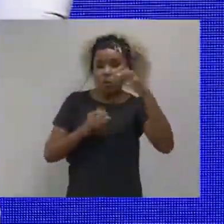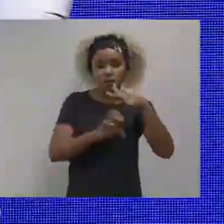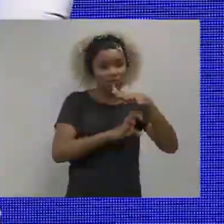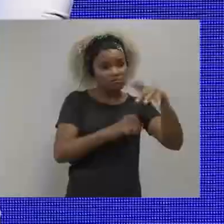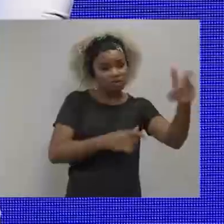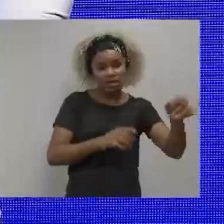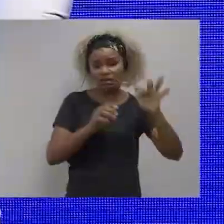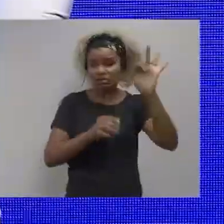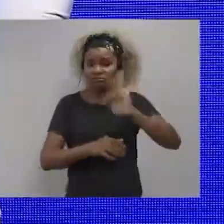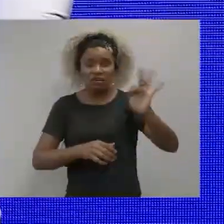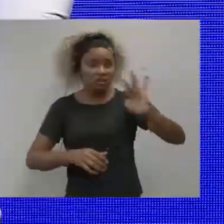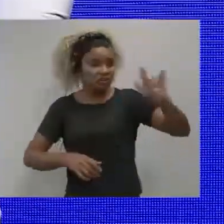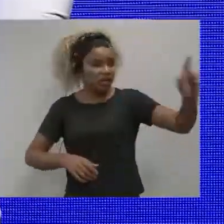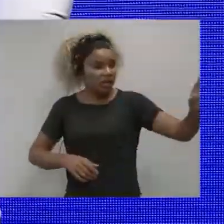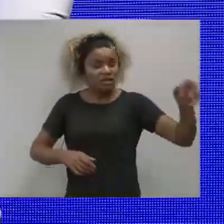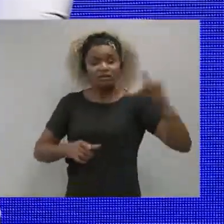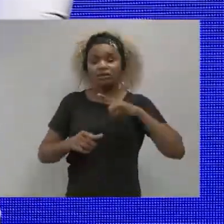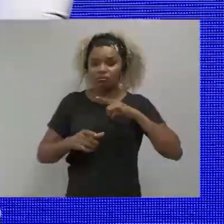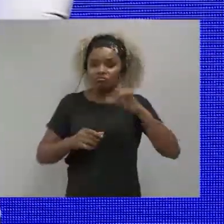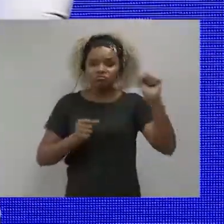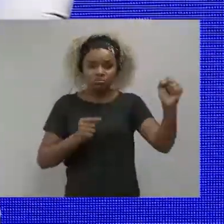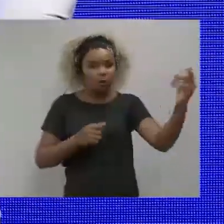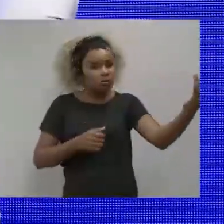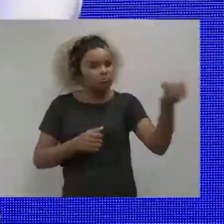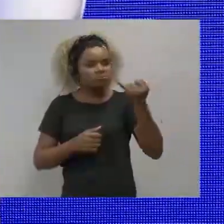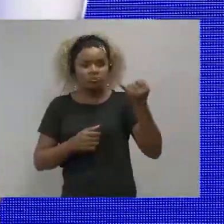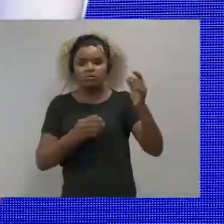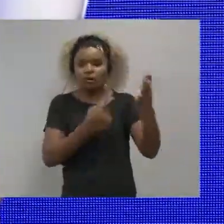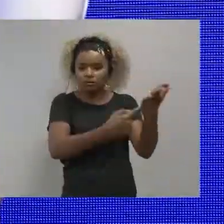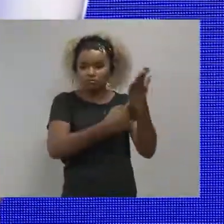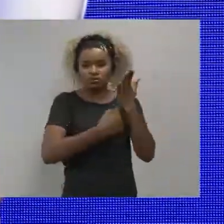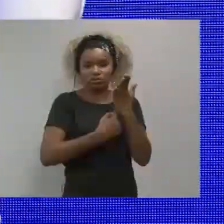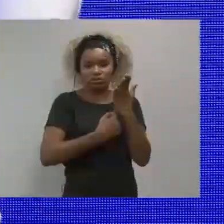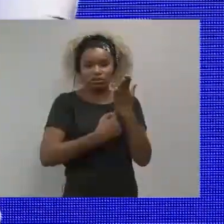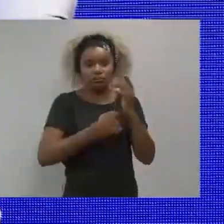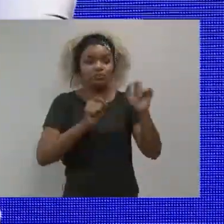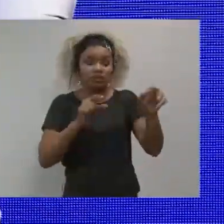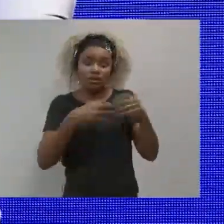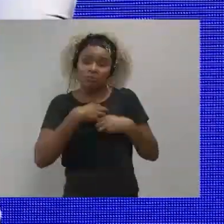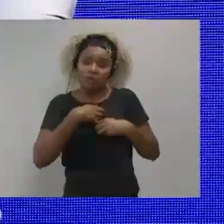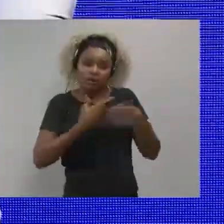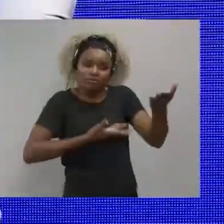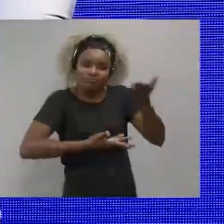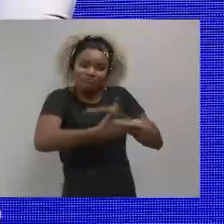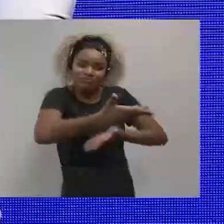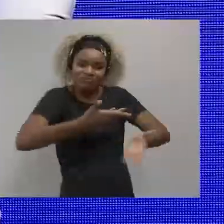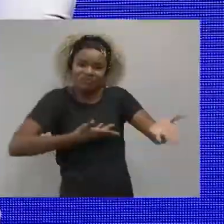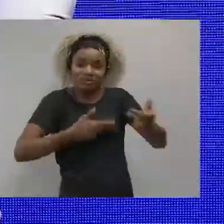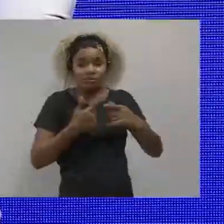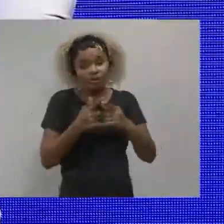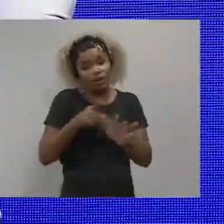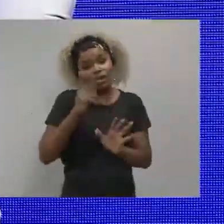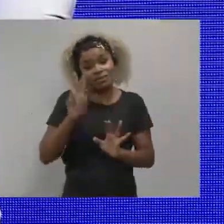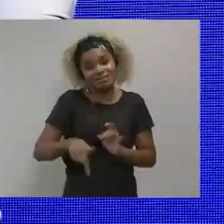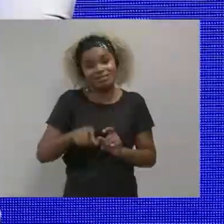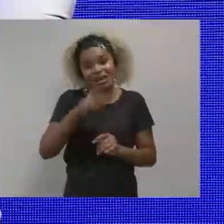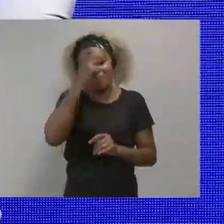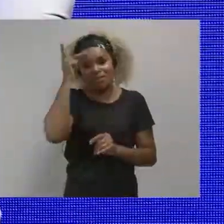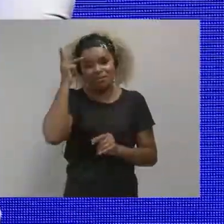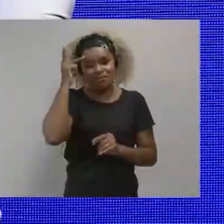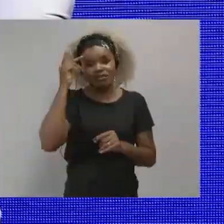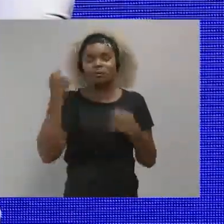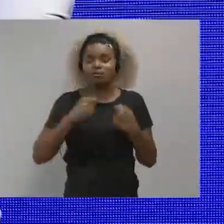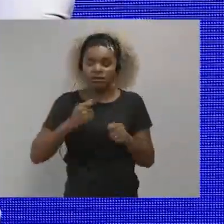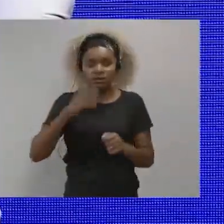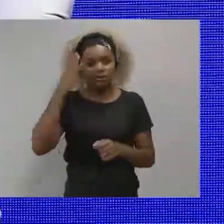living to other situations that are innovative situations. So this is a